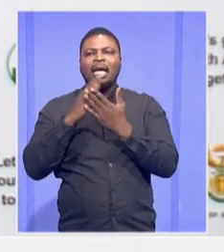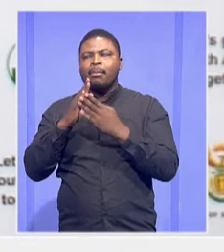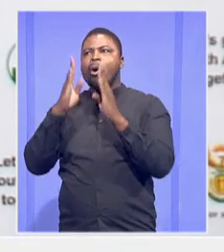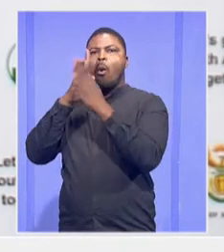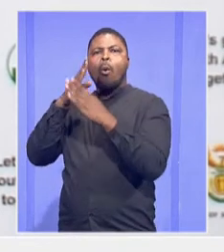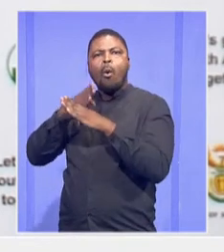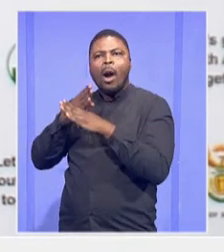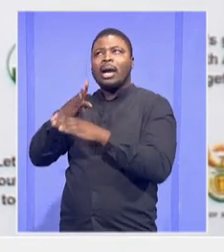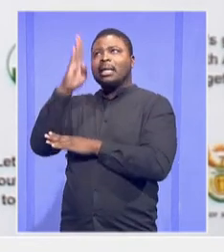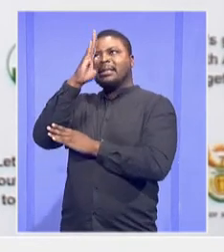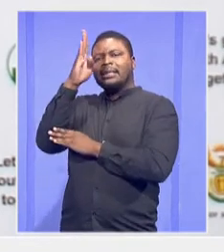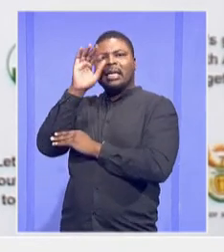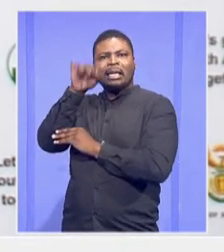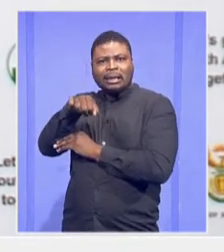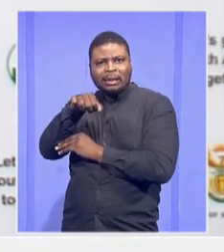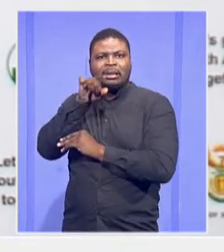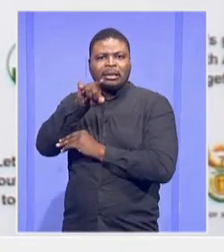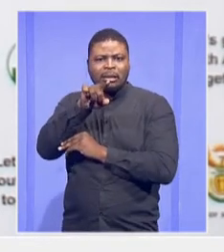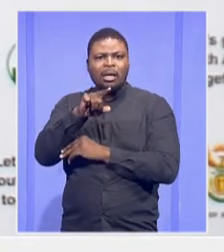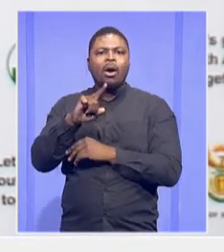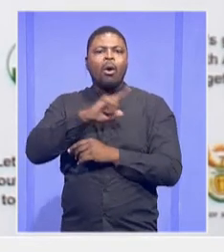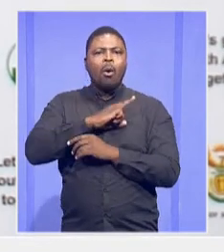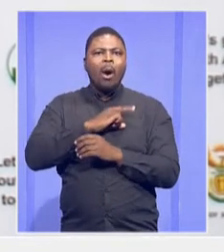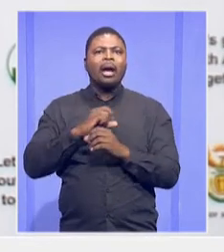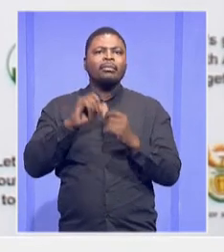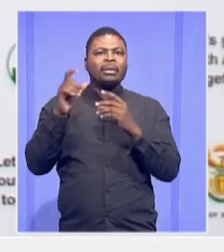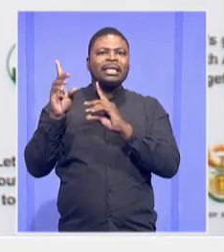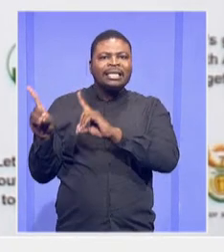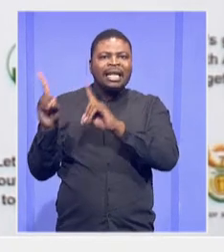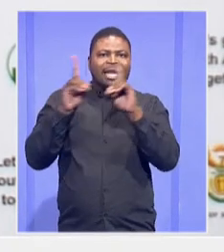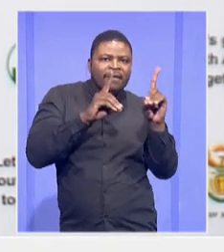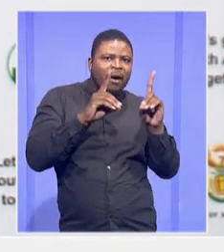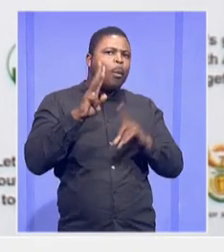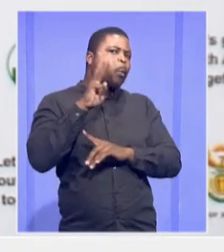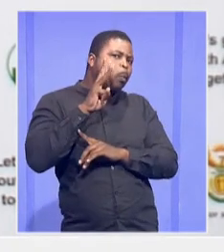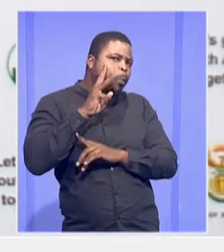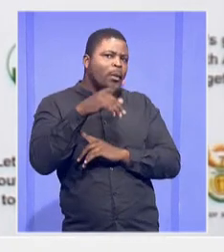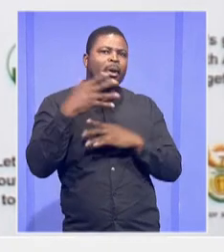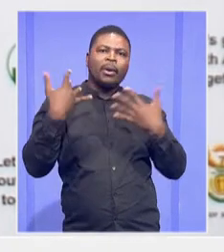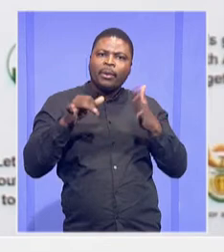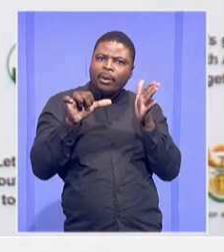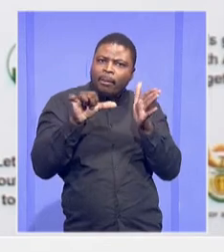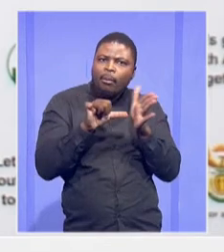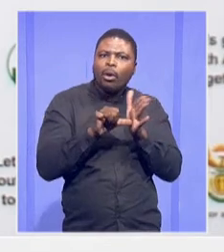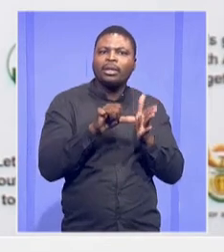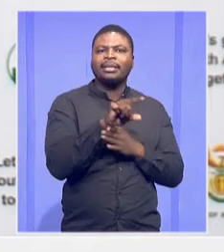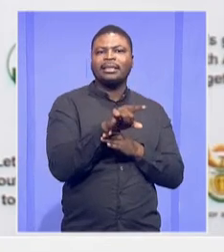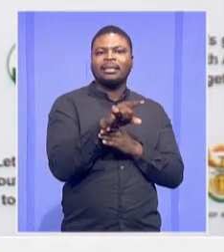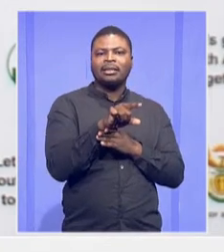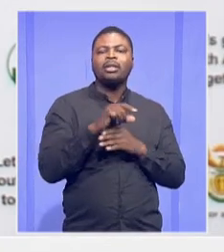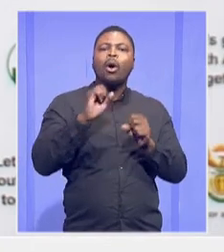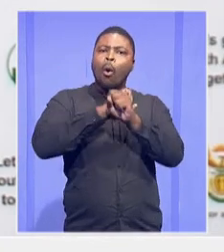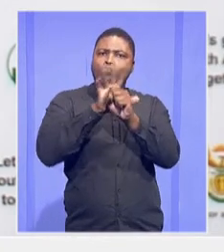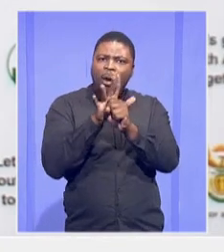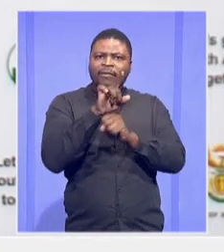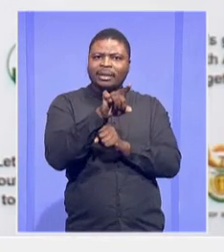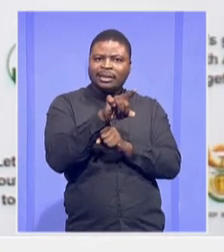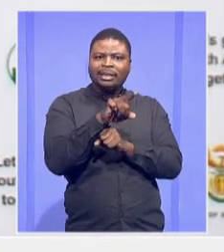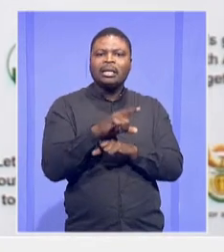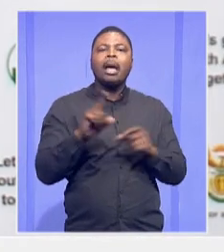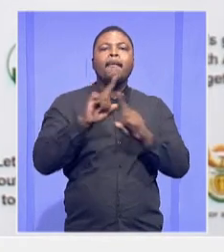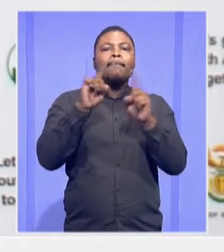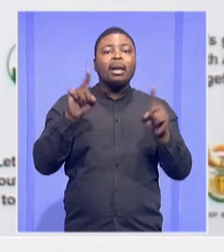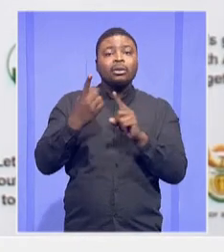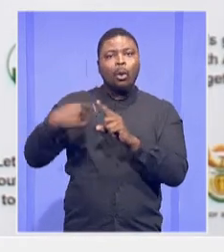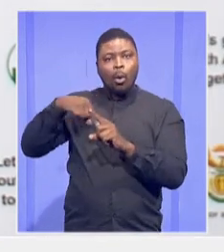in the context of COVID-19. That we're able to achieve until we're able to go back